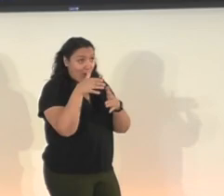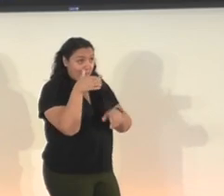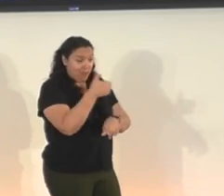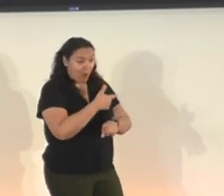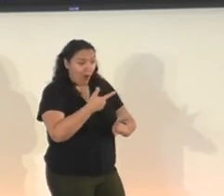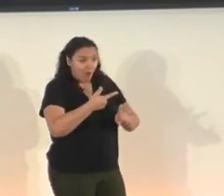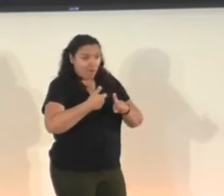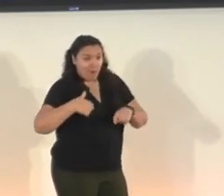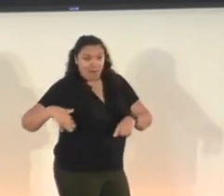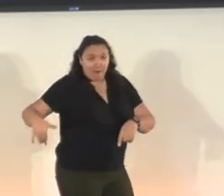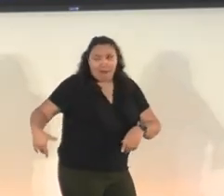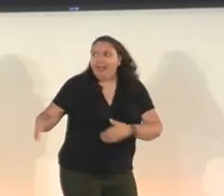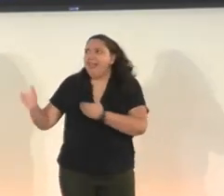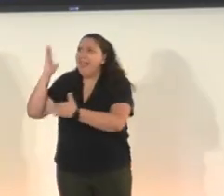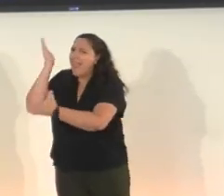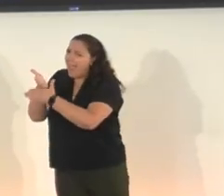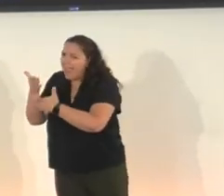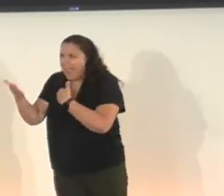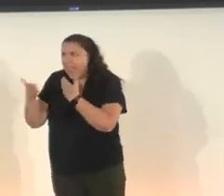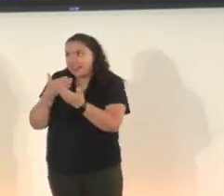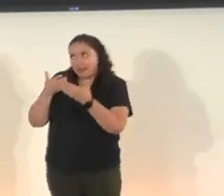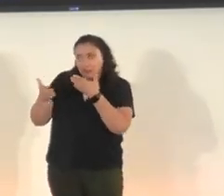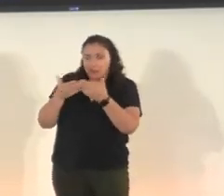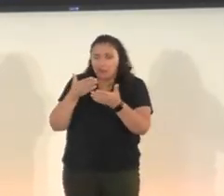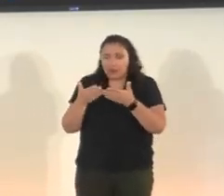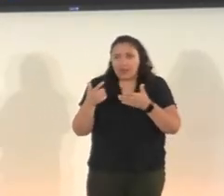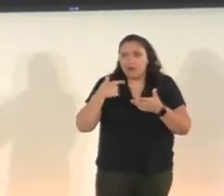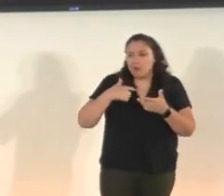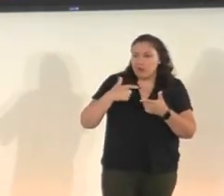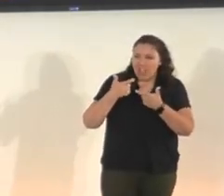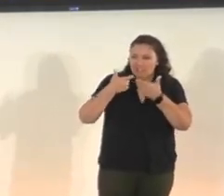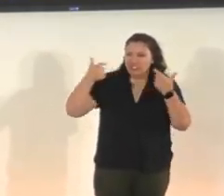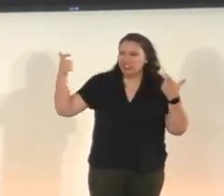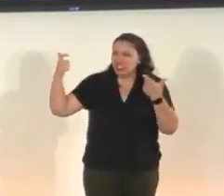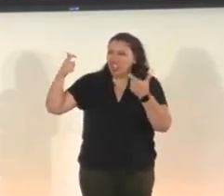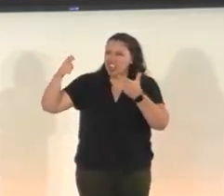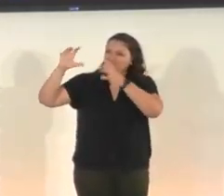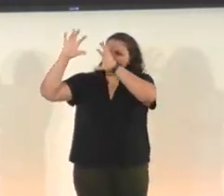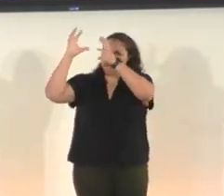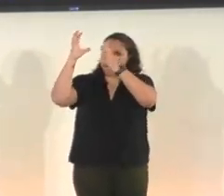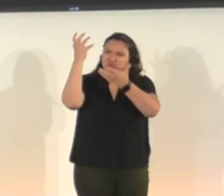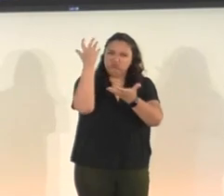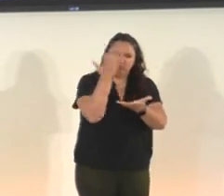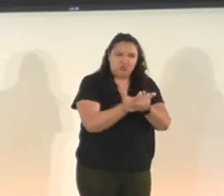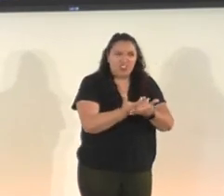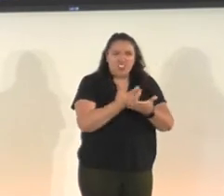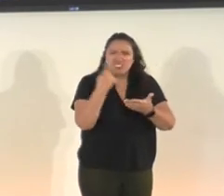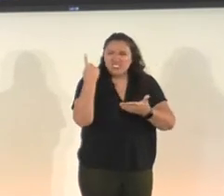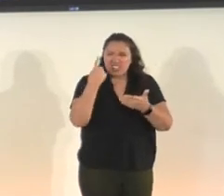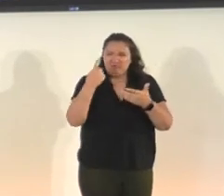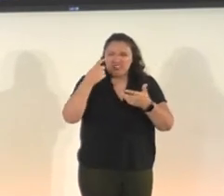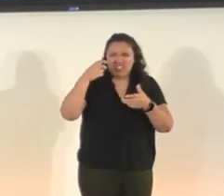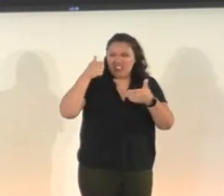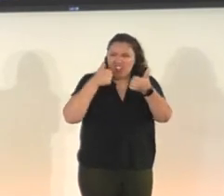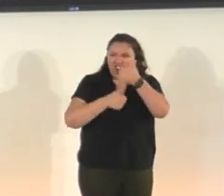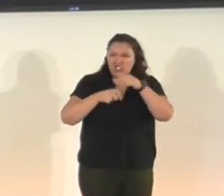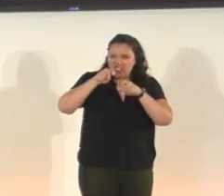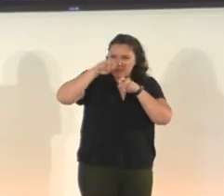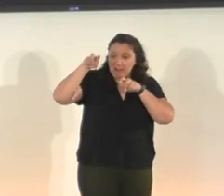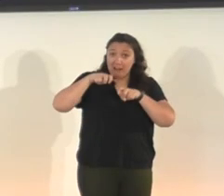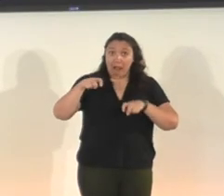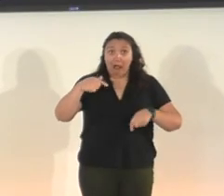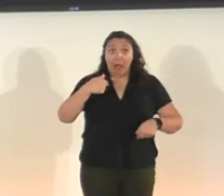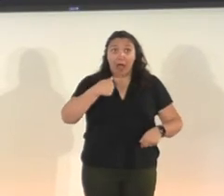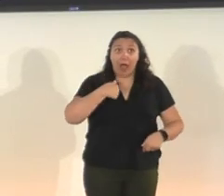school's filled with space dust, surprise extra credits, giant meteors. There's, uh, something under the bleachers. I'm a substitute teacher.